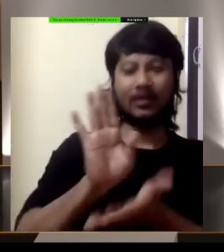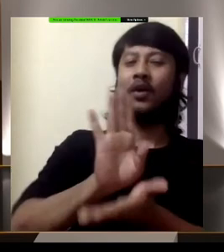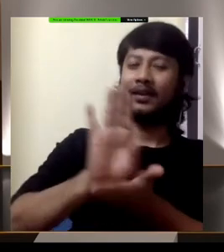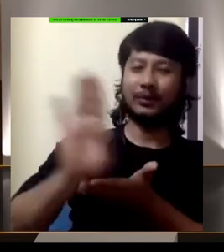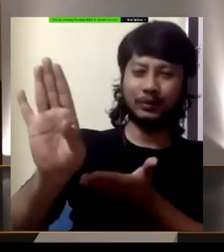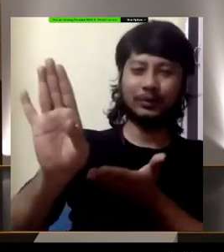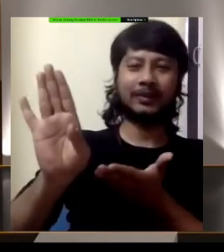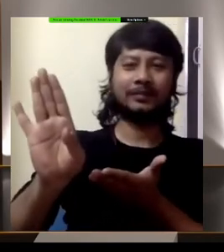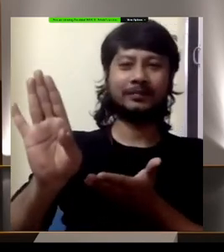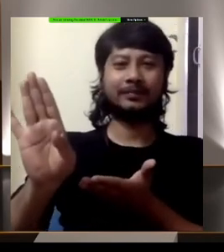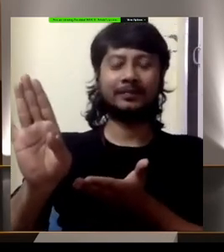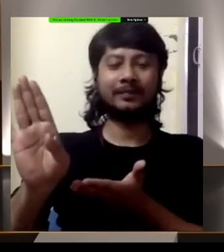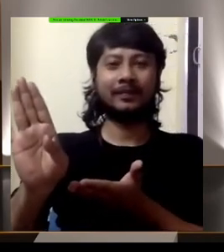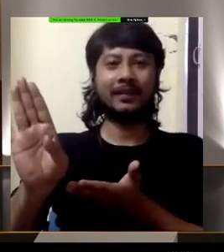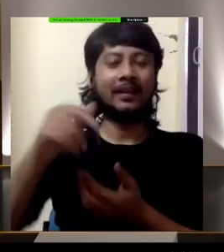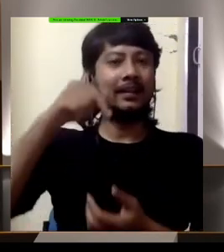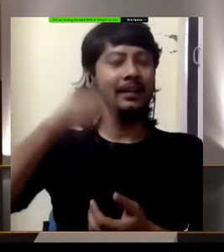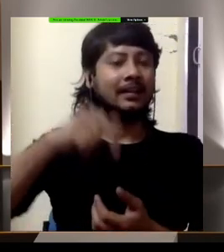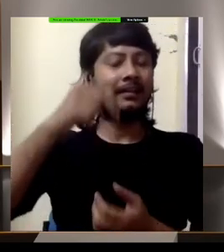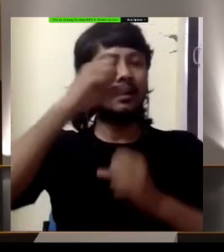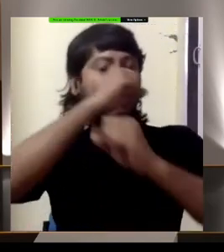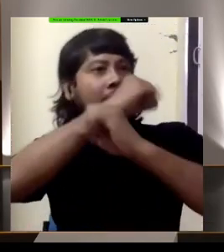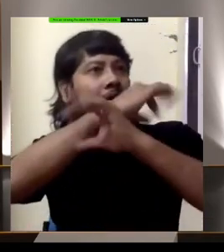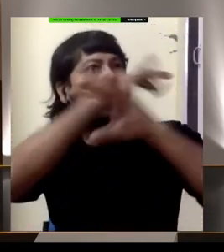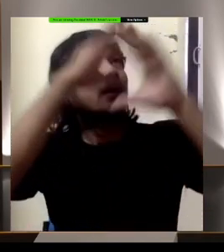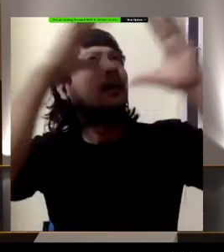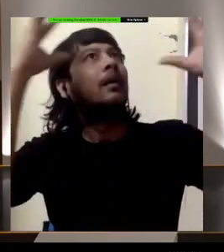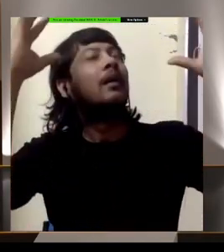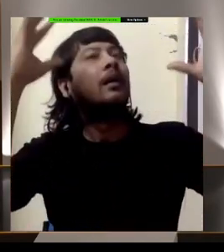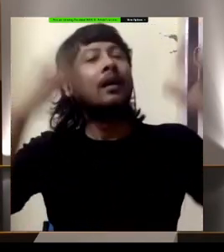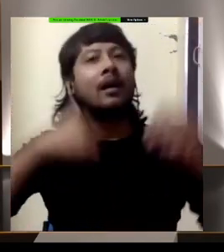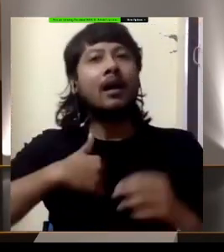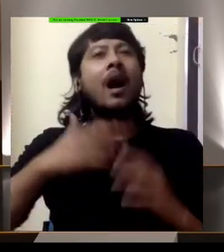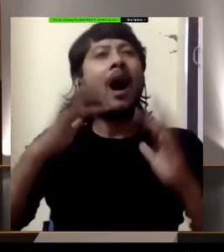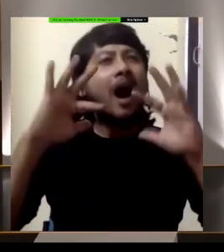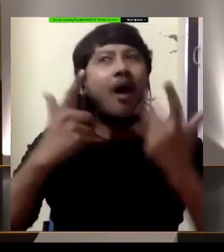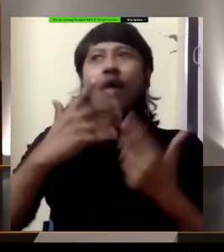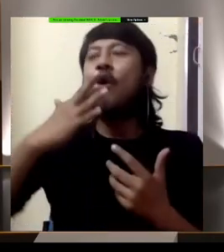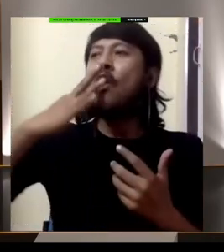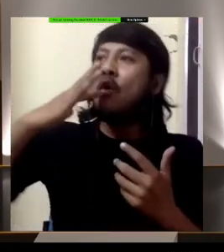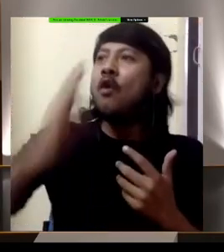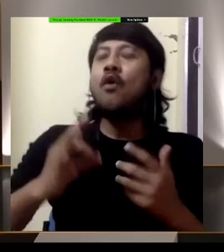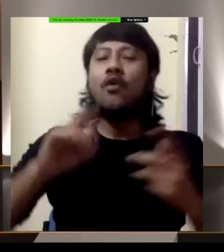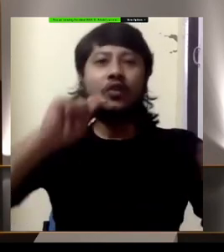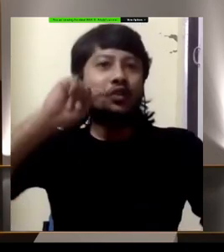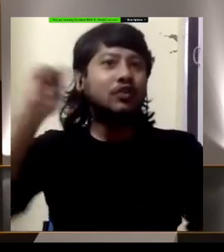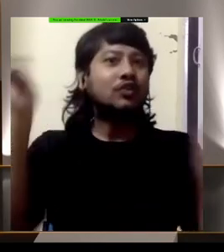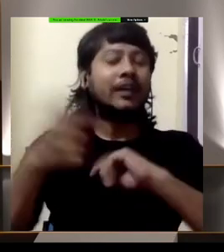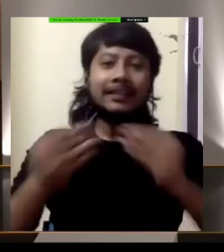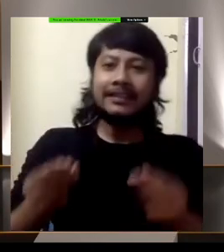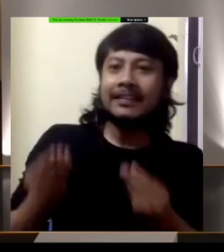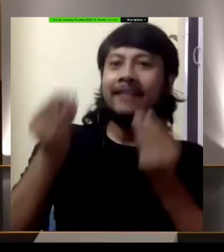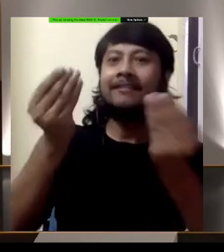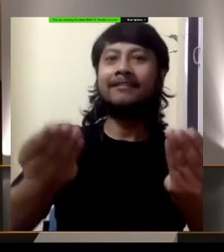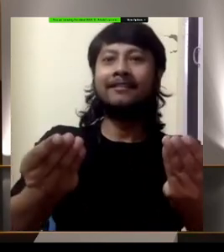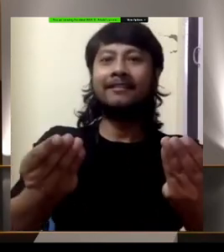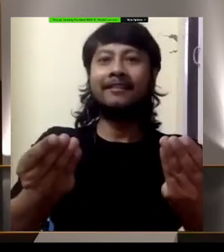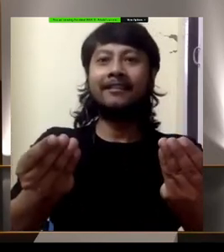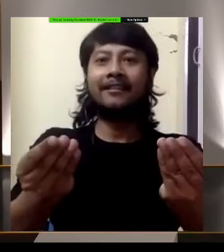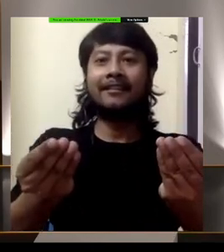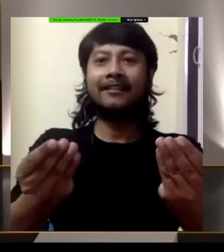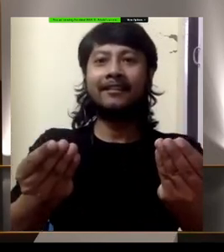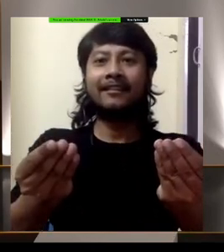a reality, that all of us have been contending with, and a reality that the entire team